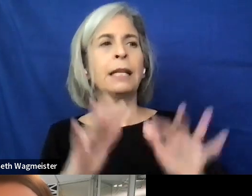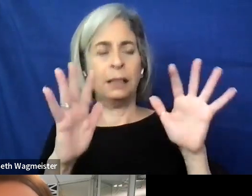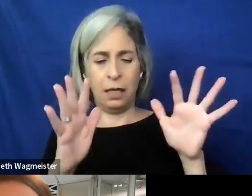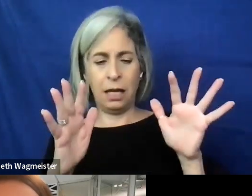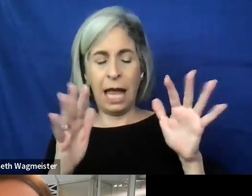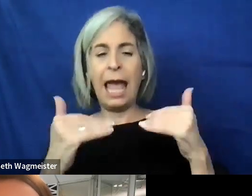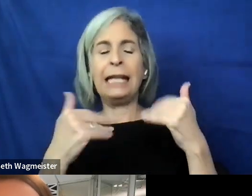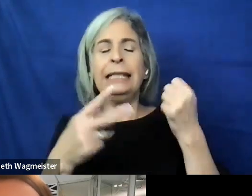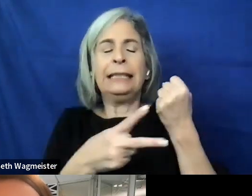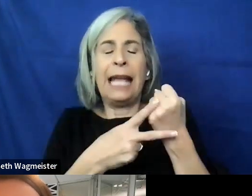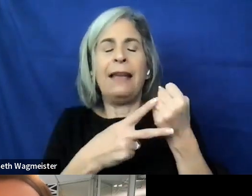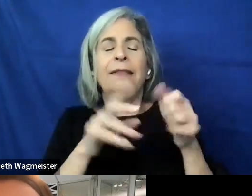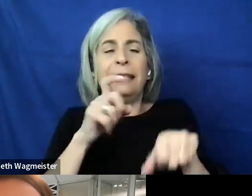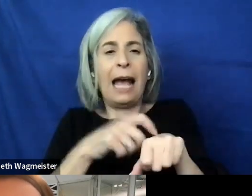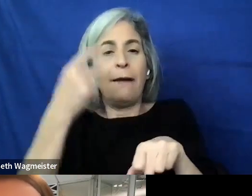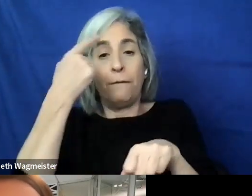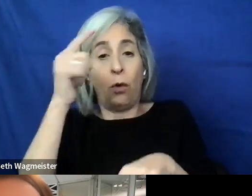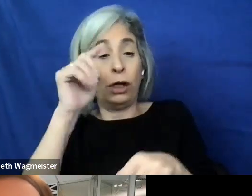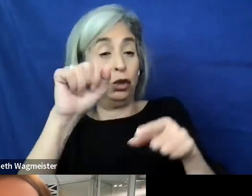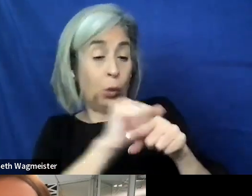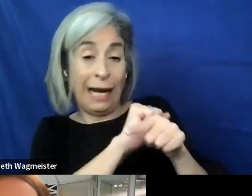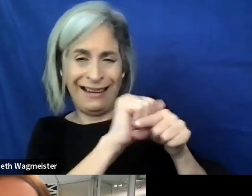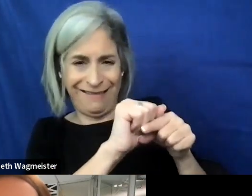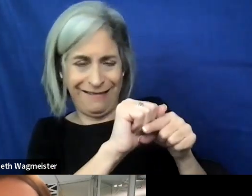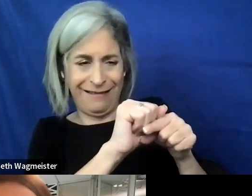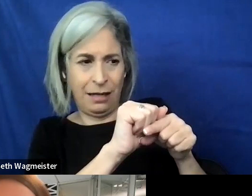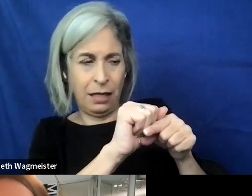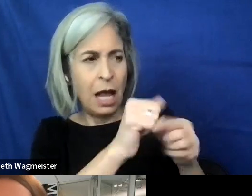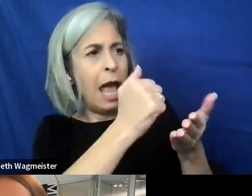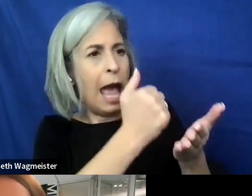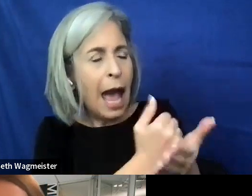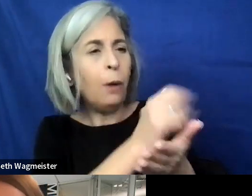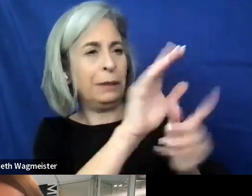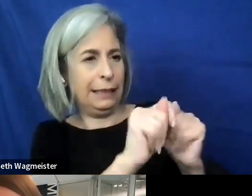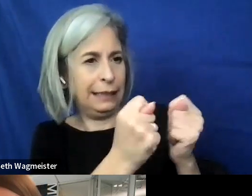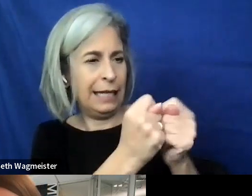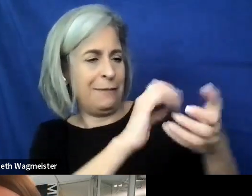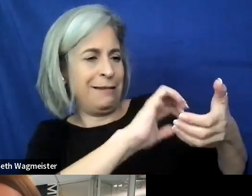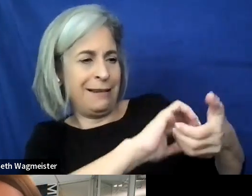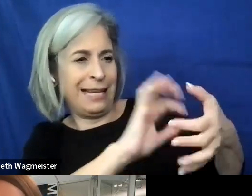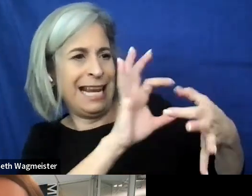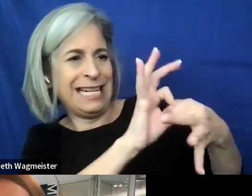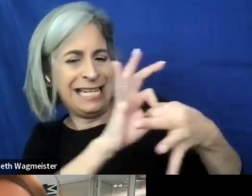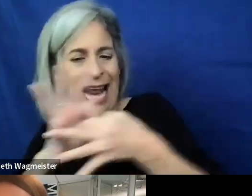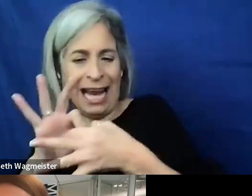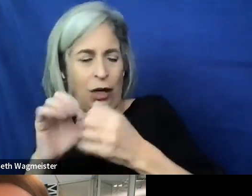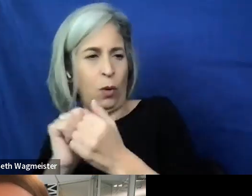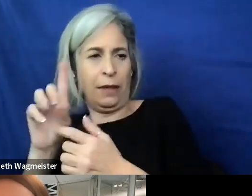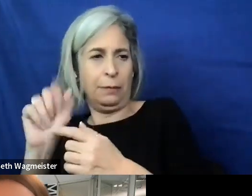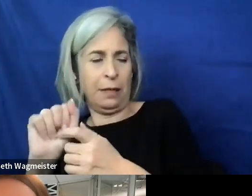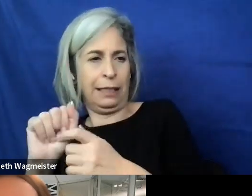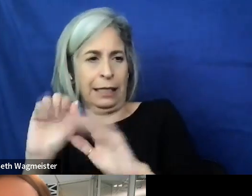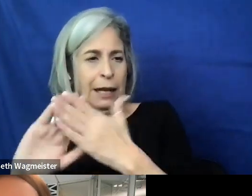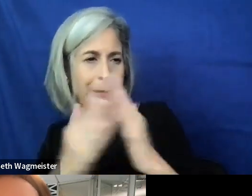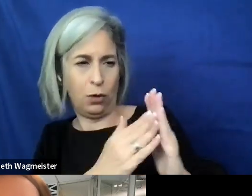training and help the team make connections with the disability community and build knowledge from